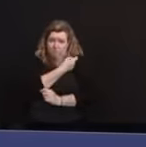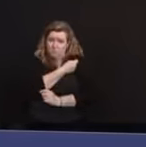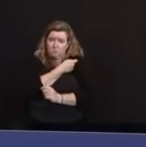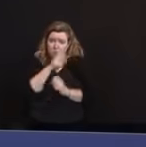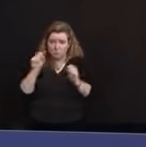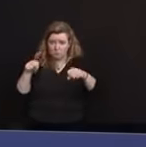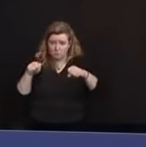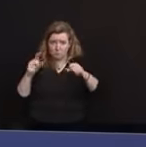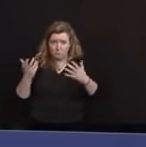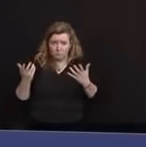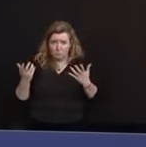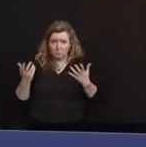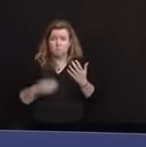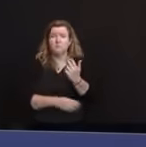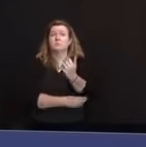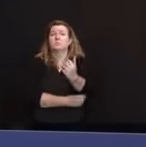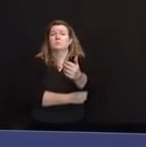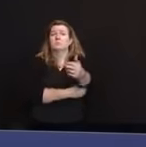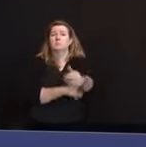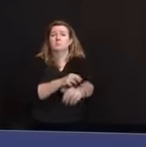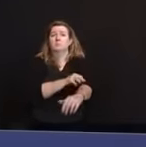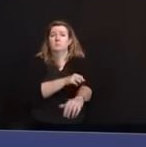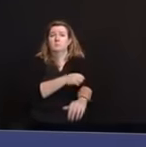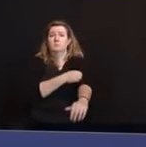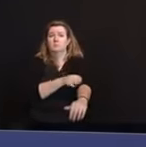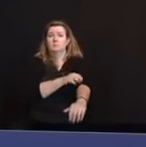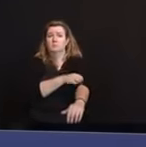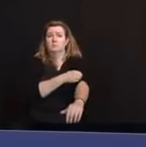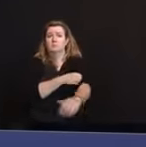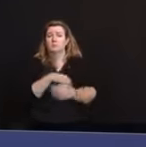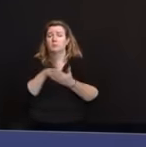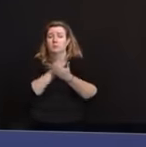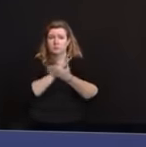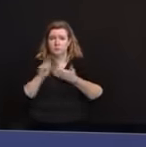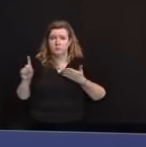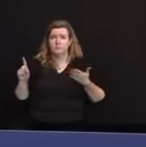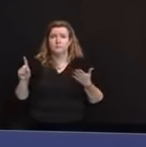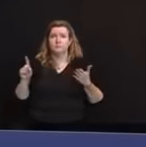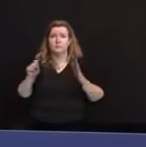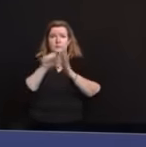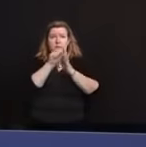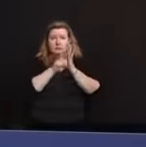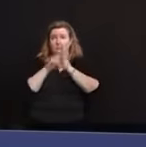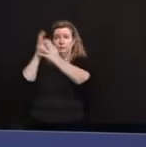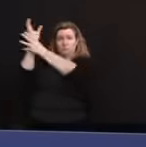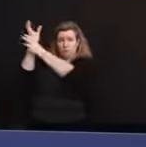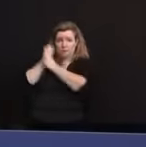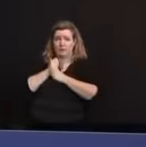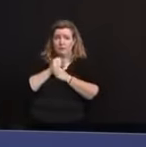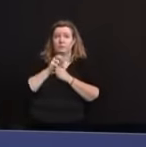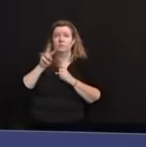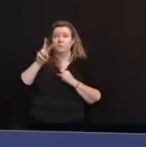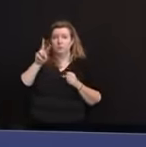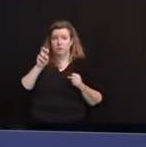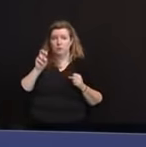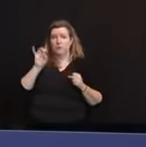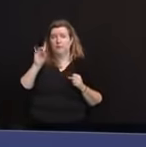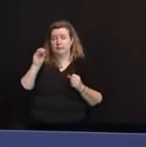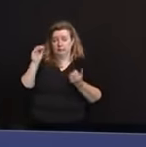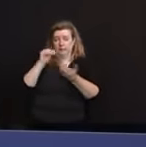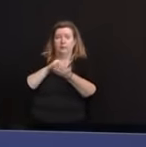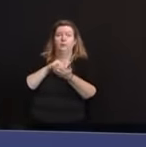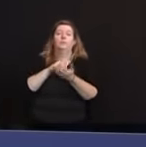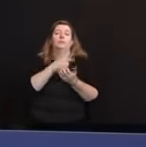widely available for the public. This week, the state received a total of 208,000 doses of both